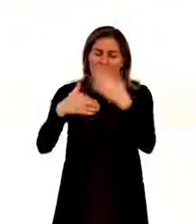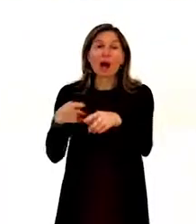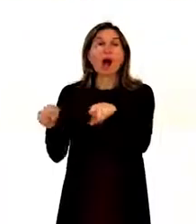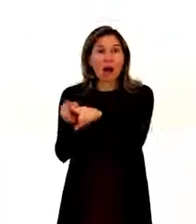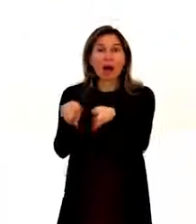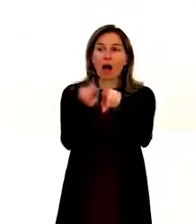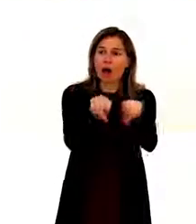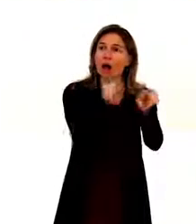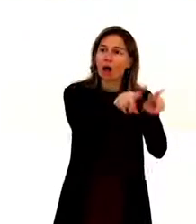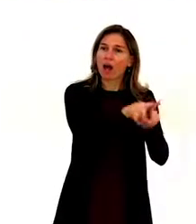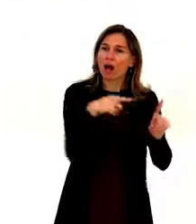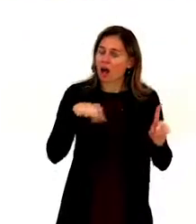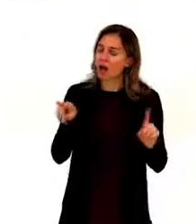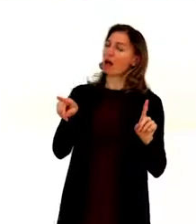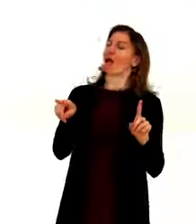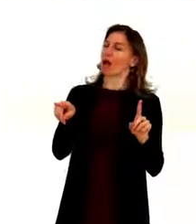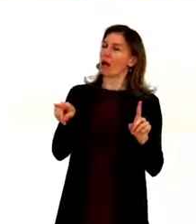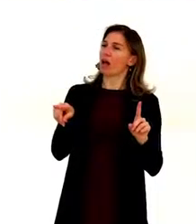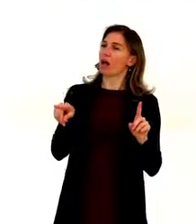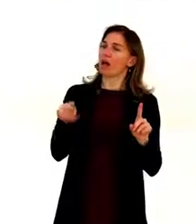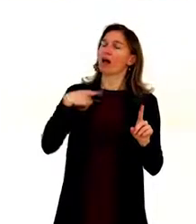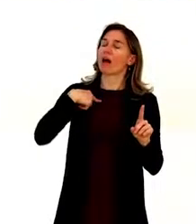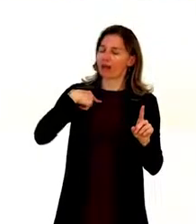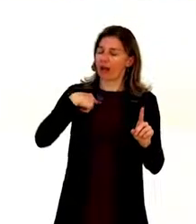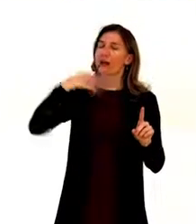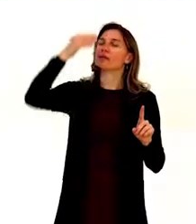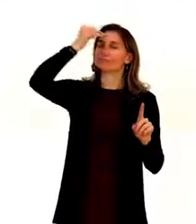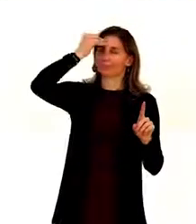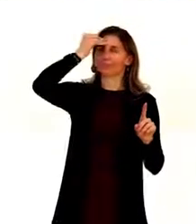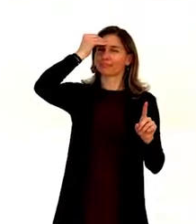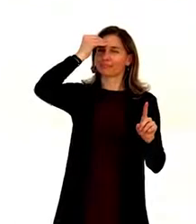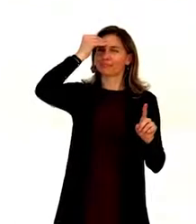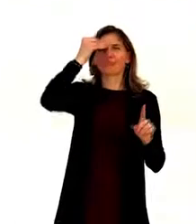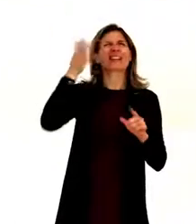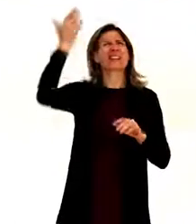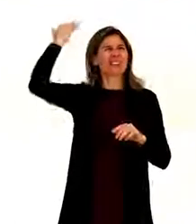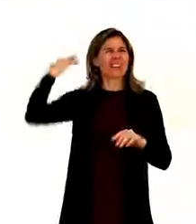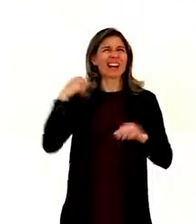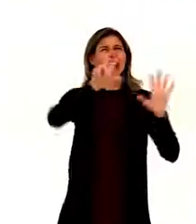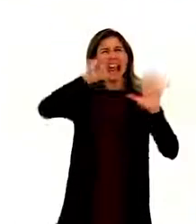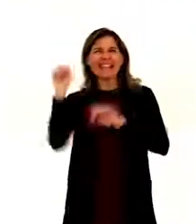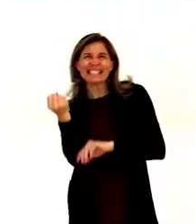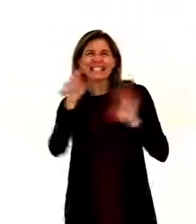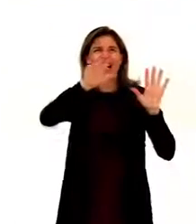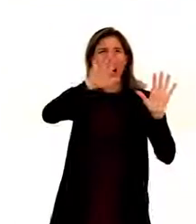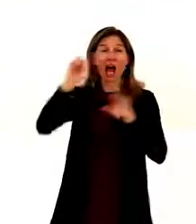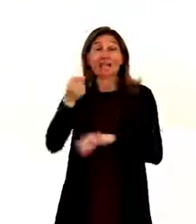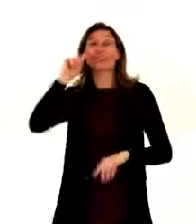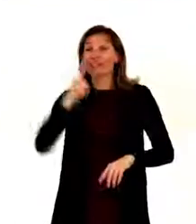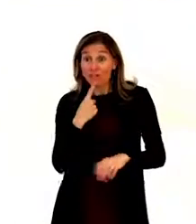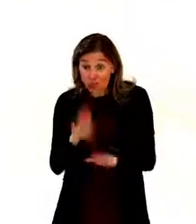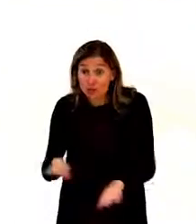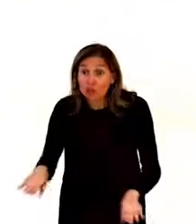And then I remember that back in 1980s, 1990s, deaf children